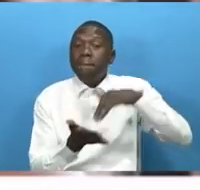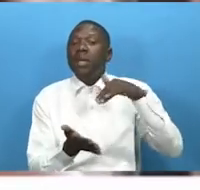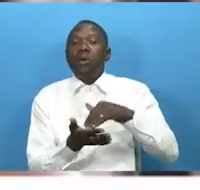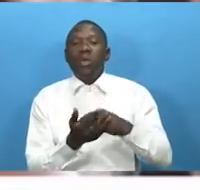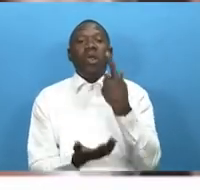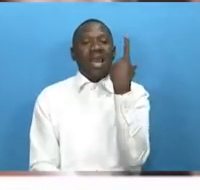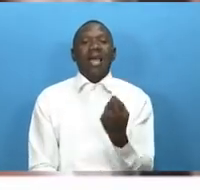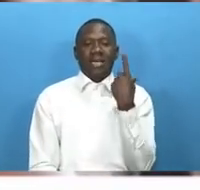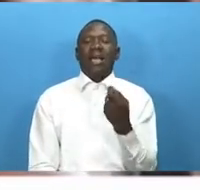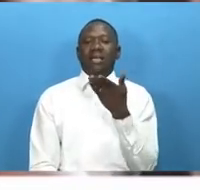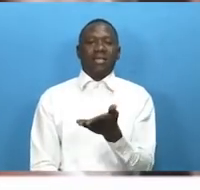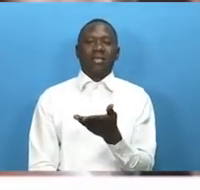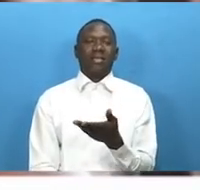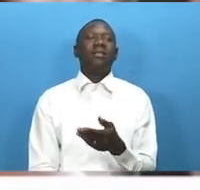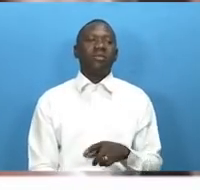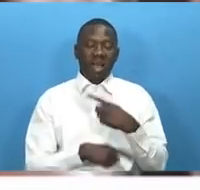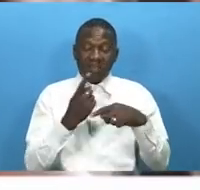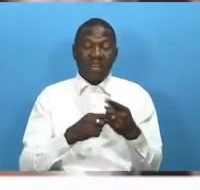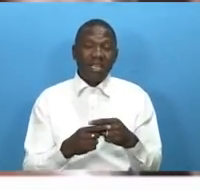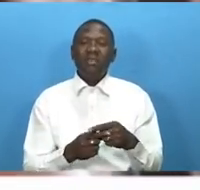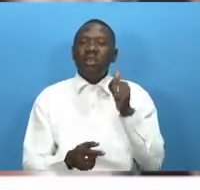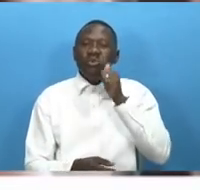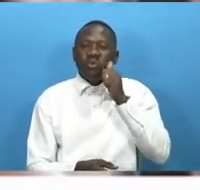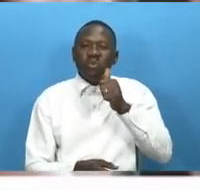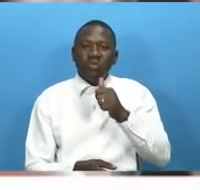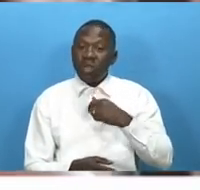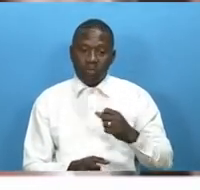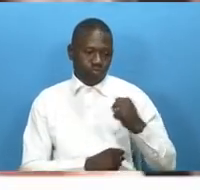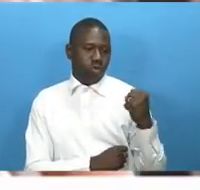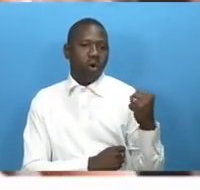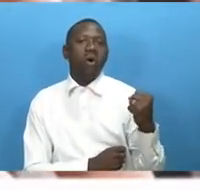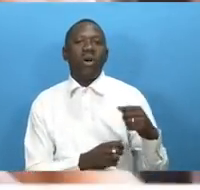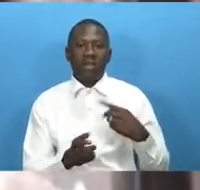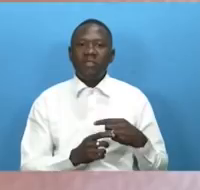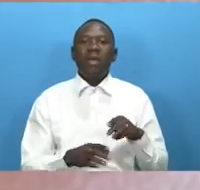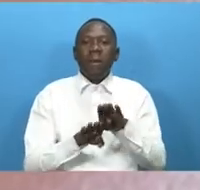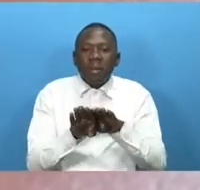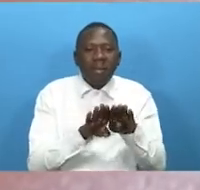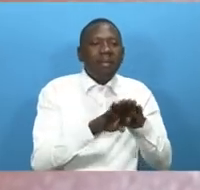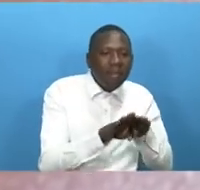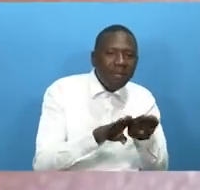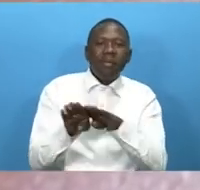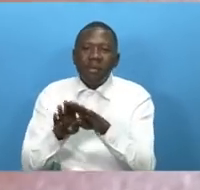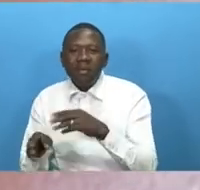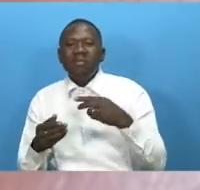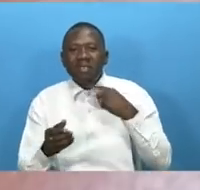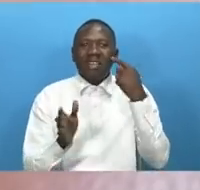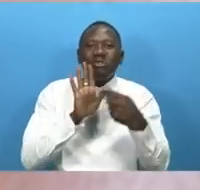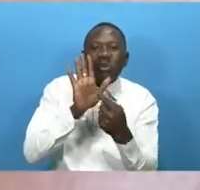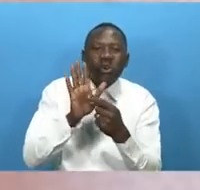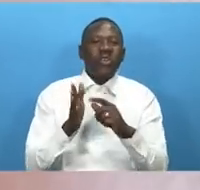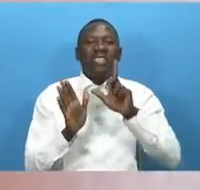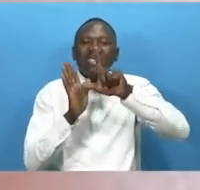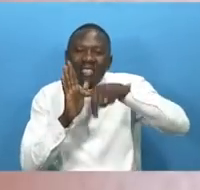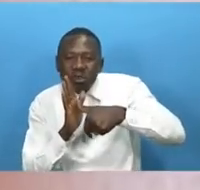challenges when you want to see tiktok be and i stop all the community i come with a beauty that everybody know fatu and